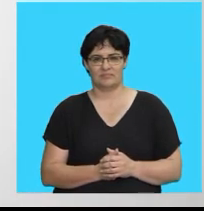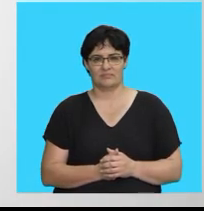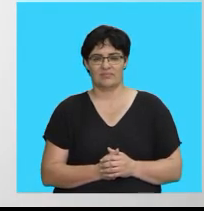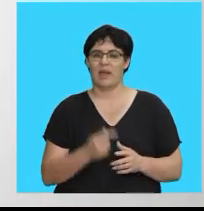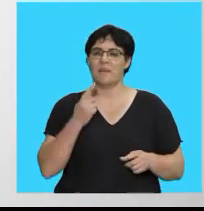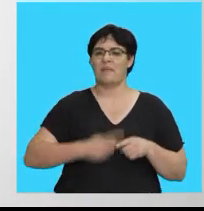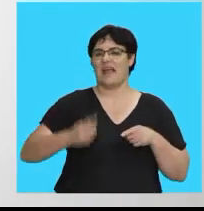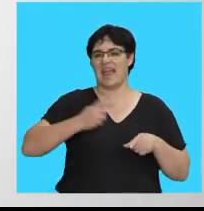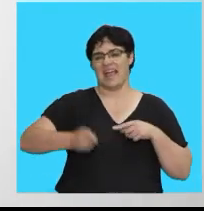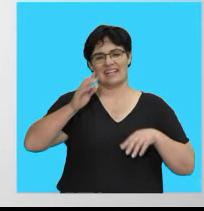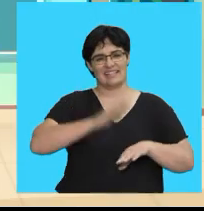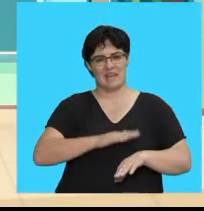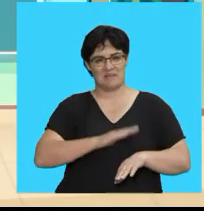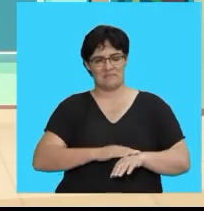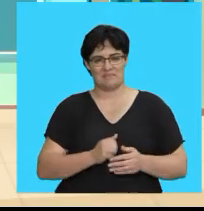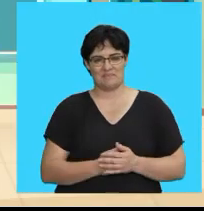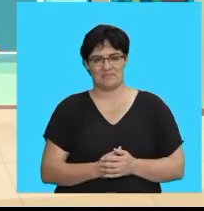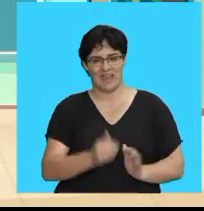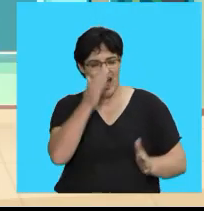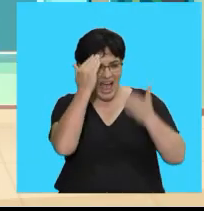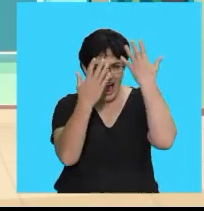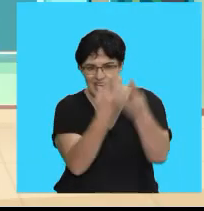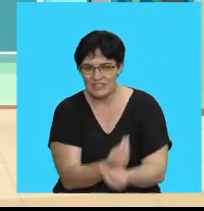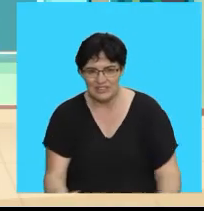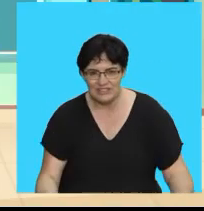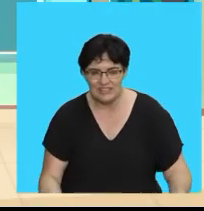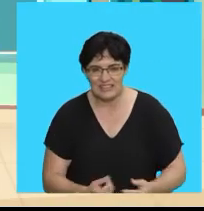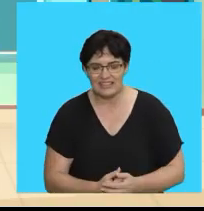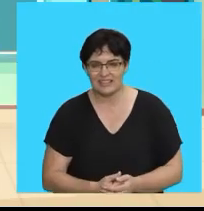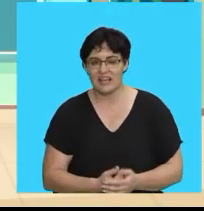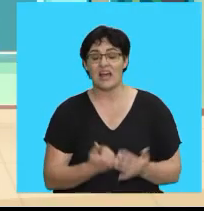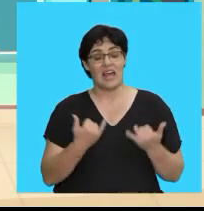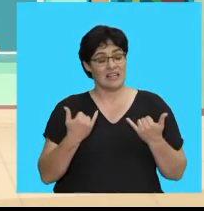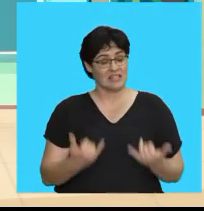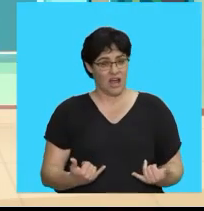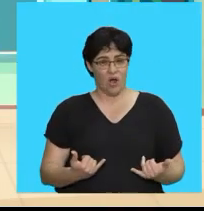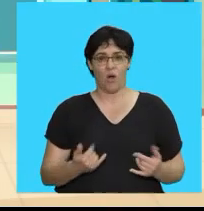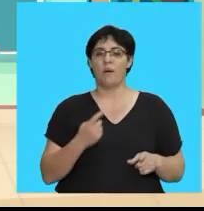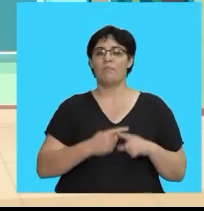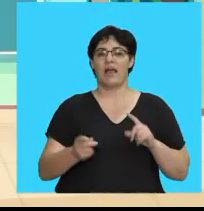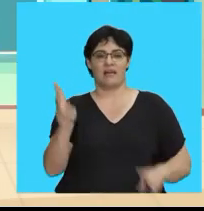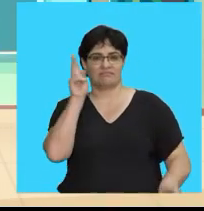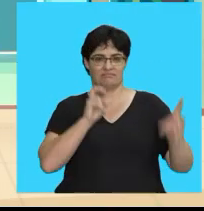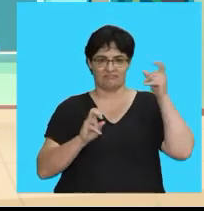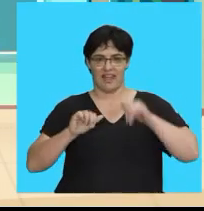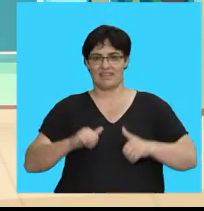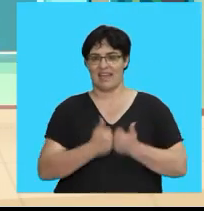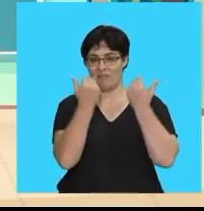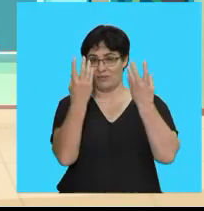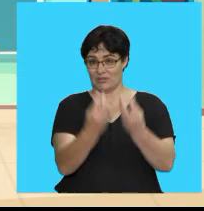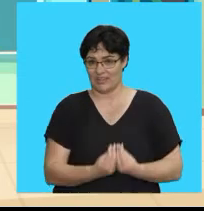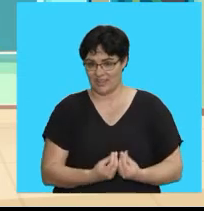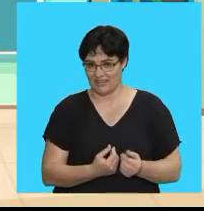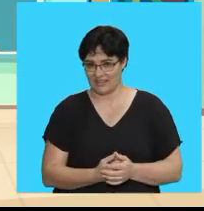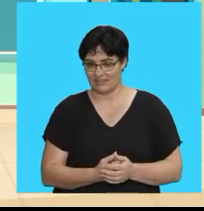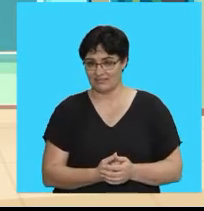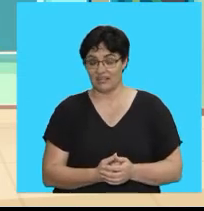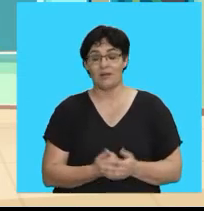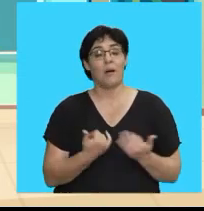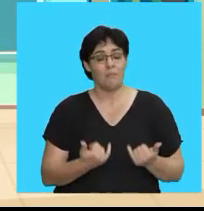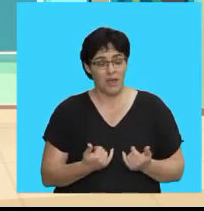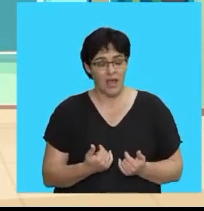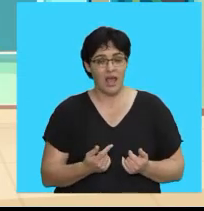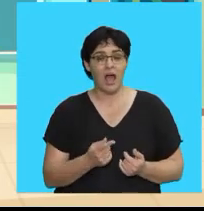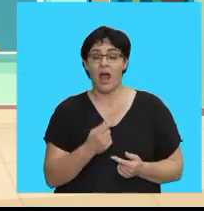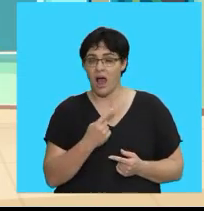Playtime Hello children We are going to play a listening game together I am going to call